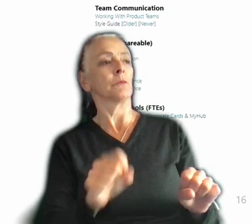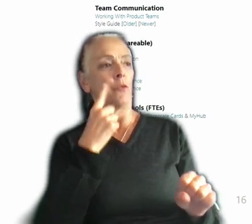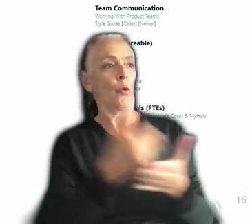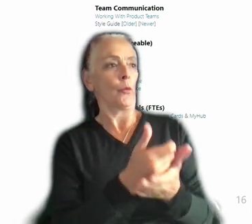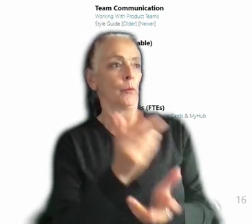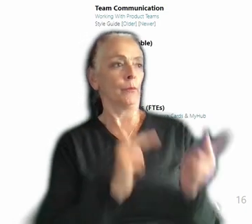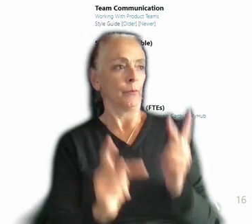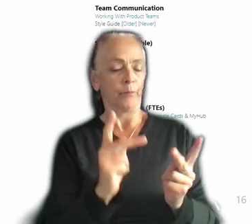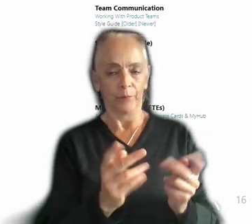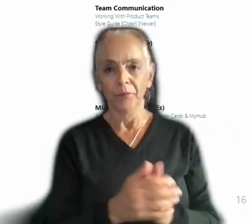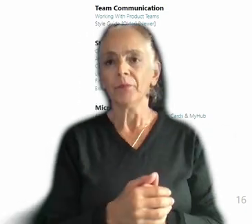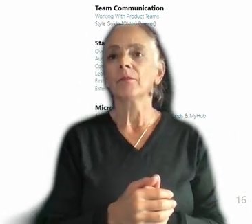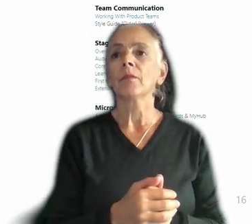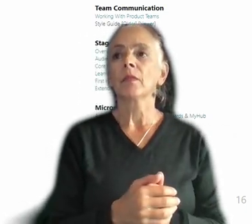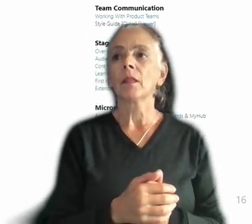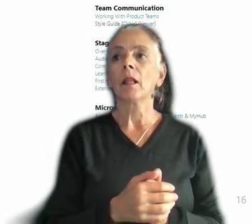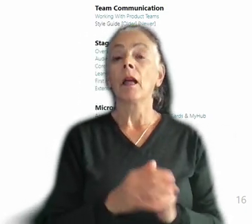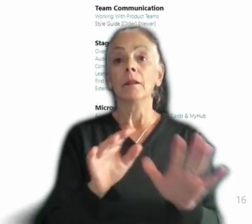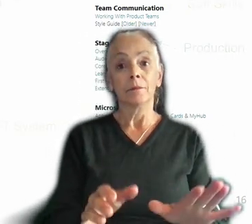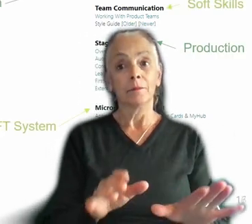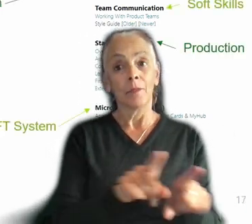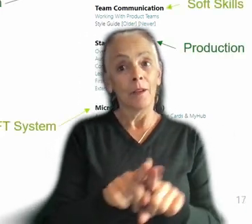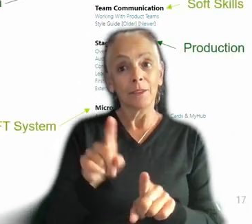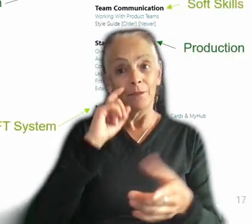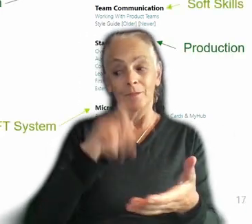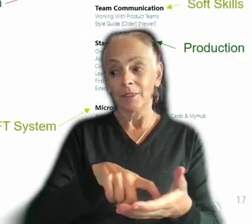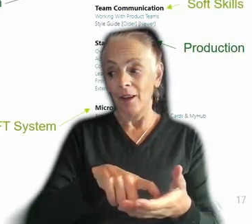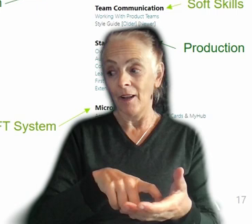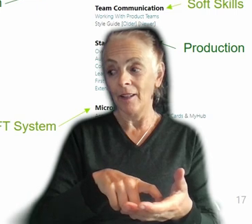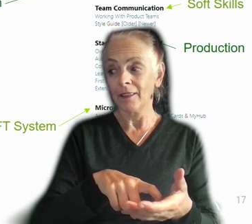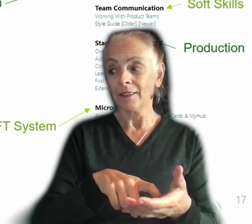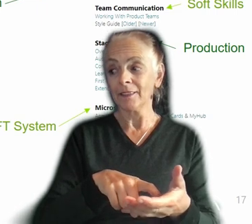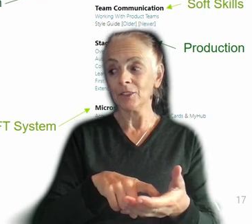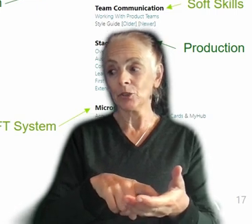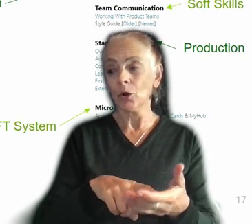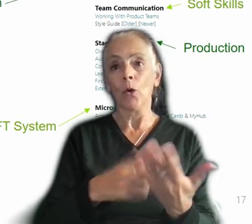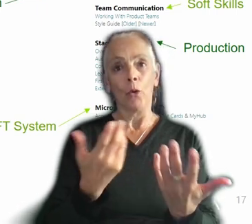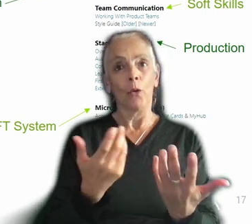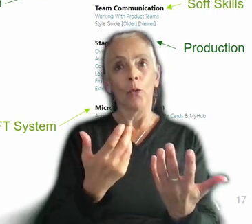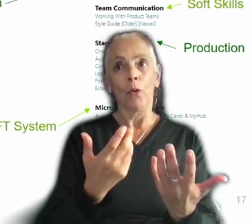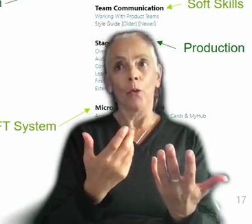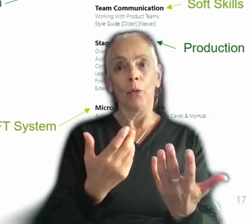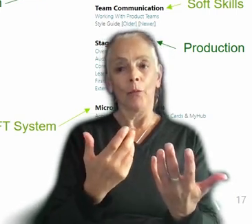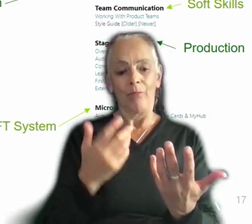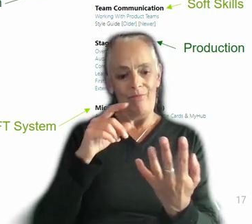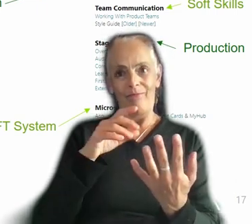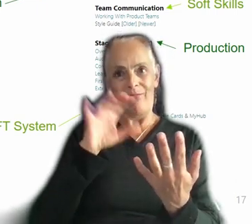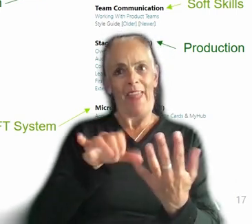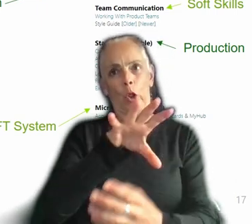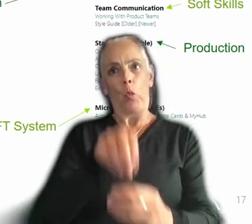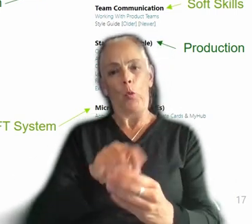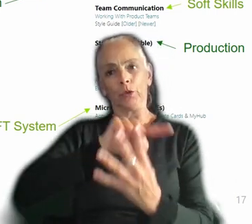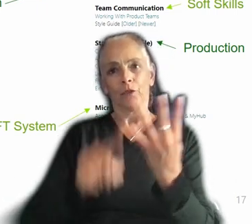At the same time, it is worth not acknowledging that this covers these sort of four lenses that I'm talking about. For one thing, we